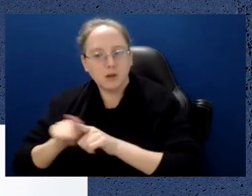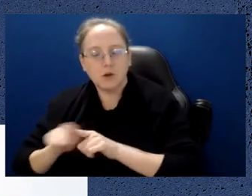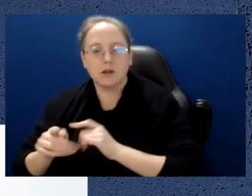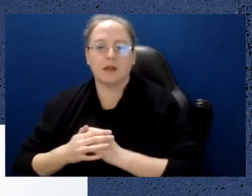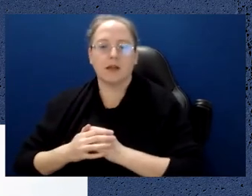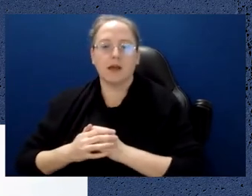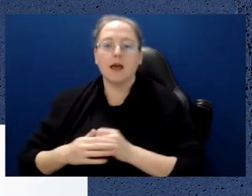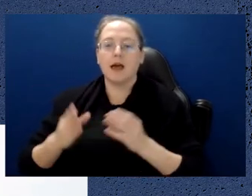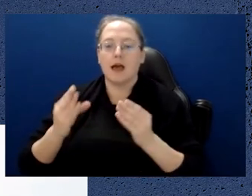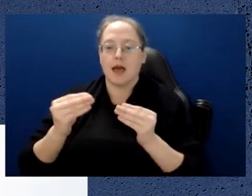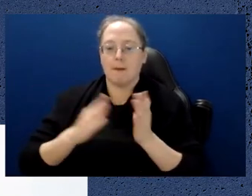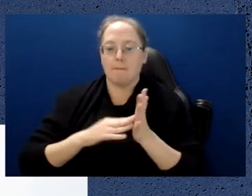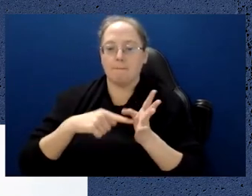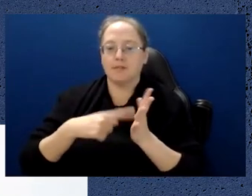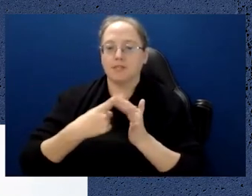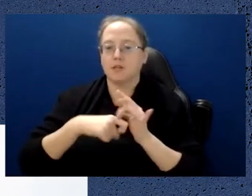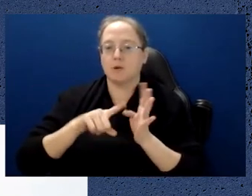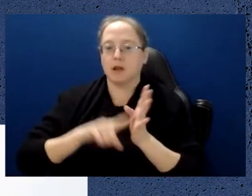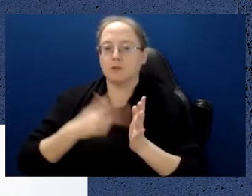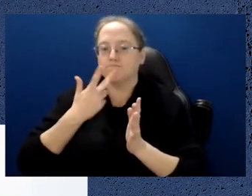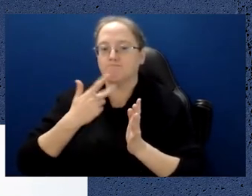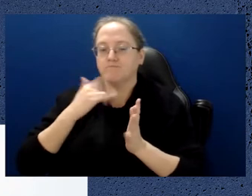Thanks. Thanks, Lloyd. Hugh?